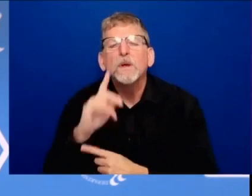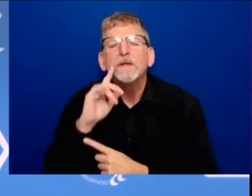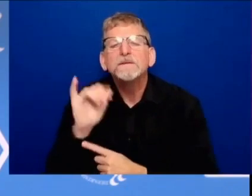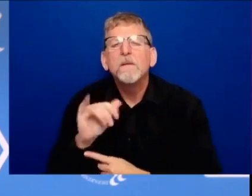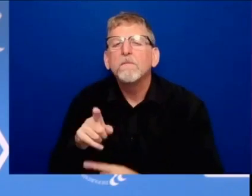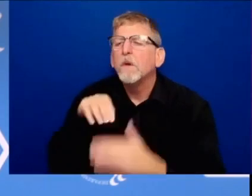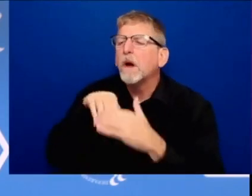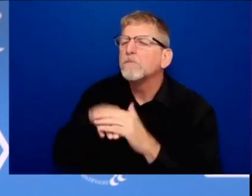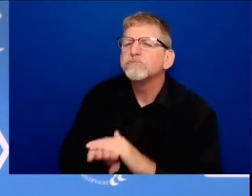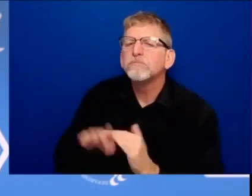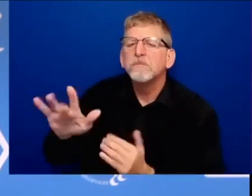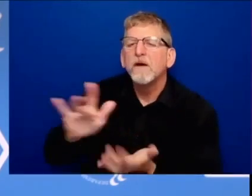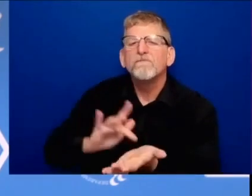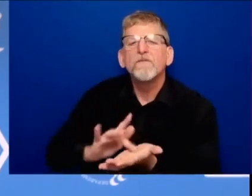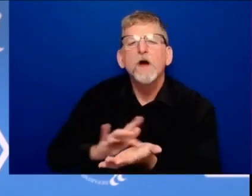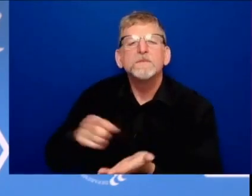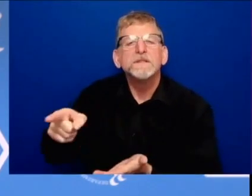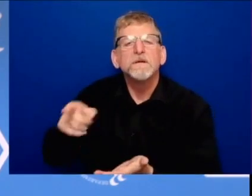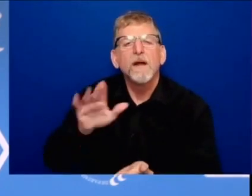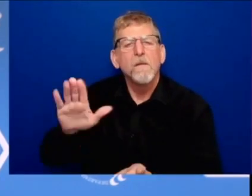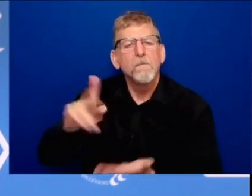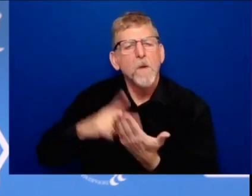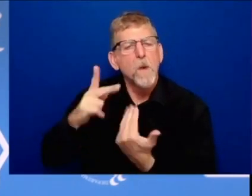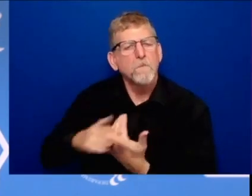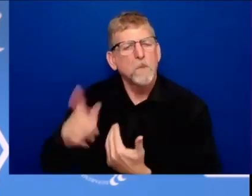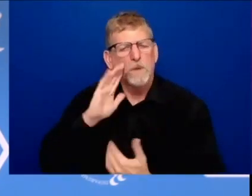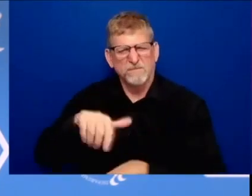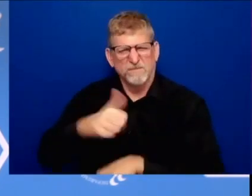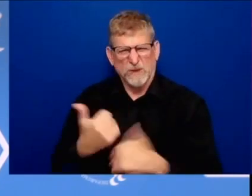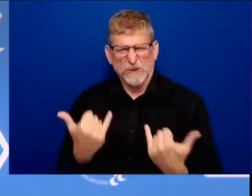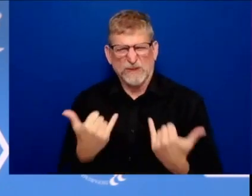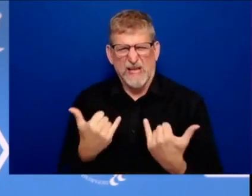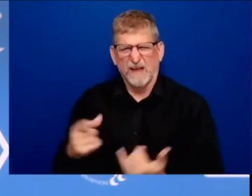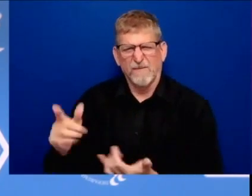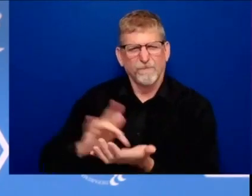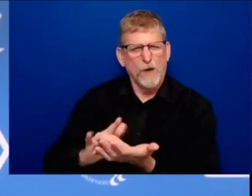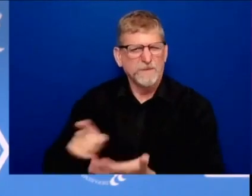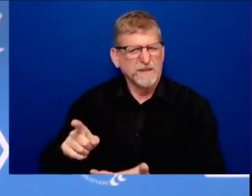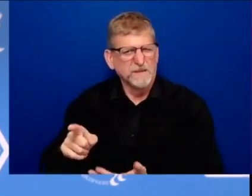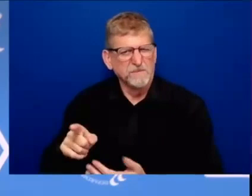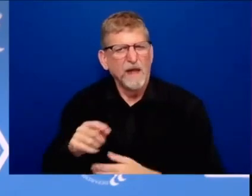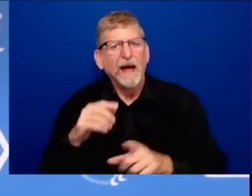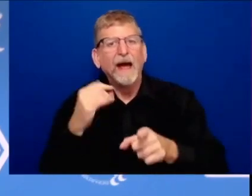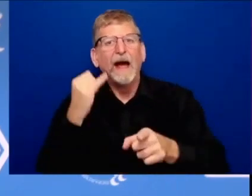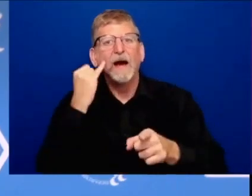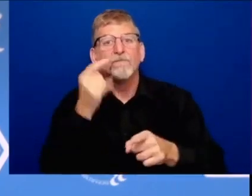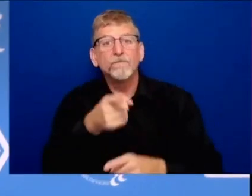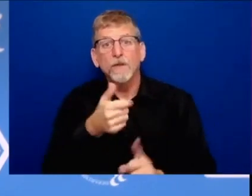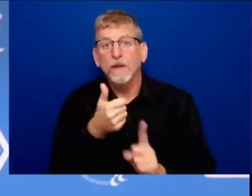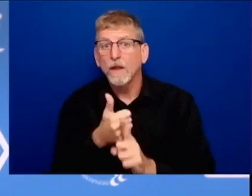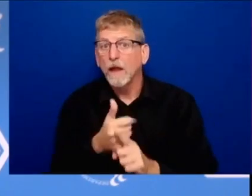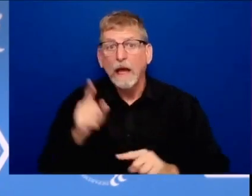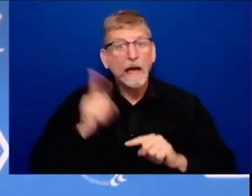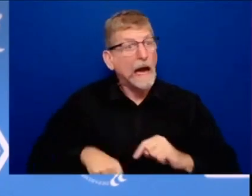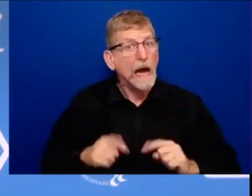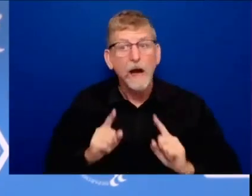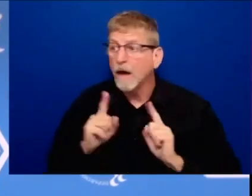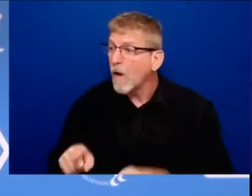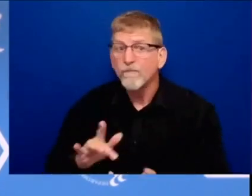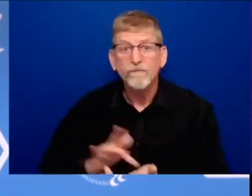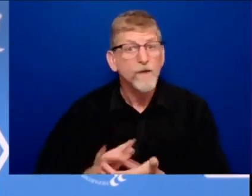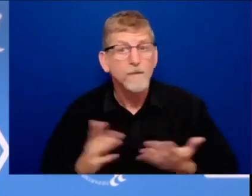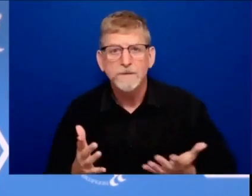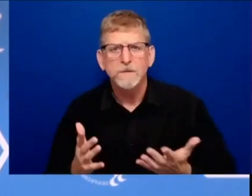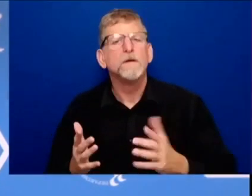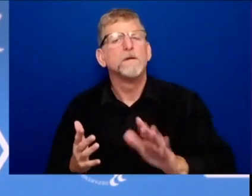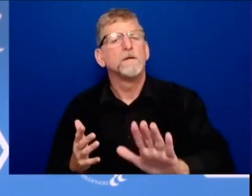that program and for folks who can't get to a pharmacy we're deploying mobile units and sending vaccina vaccines